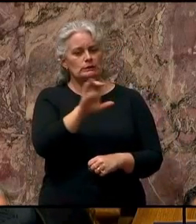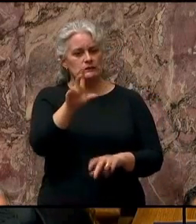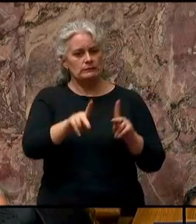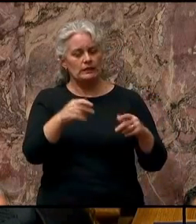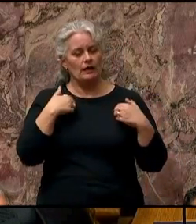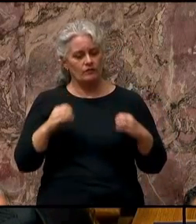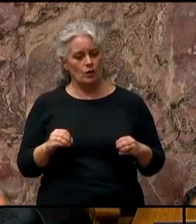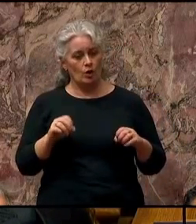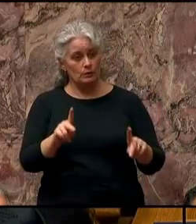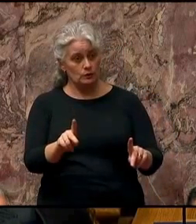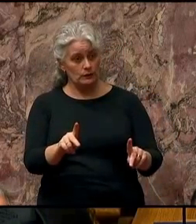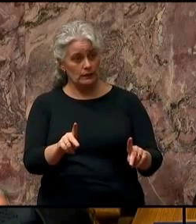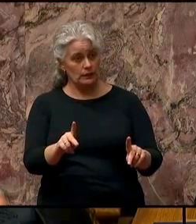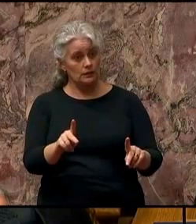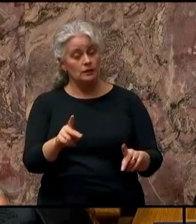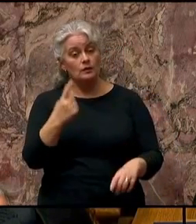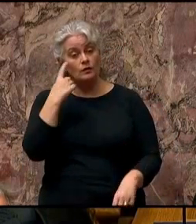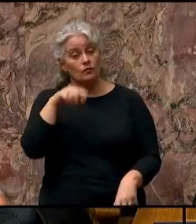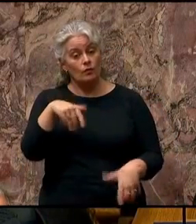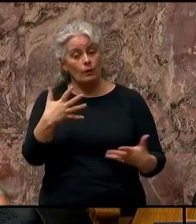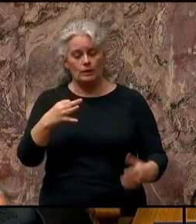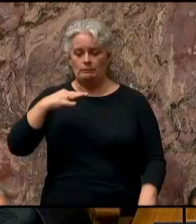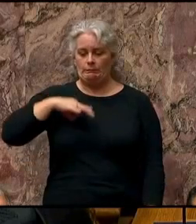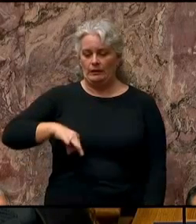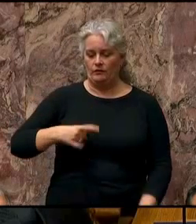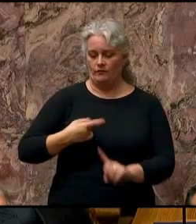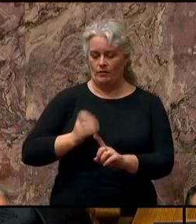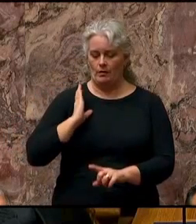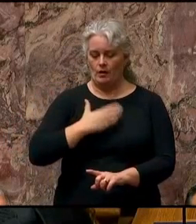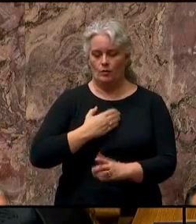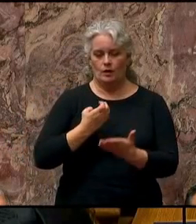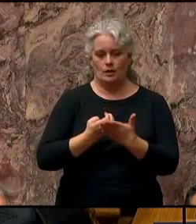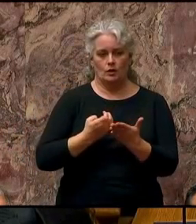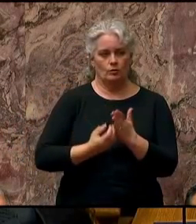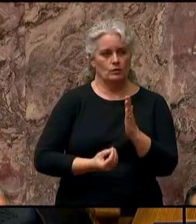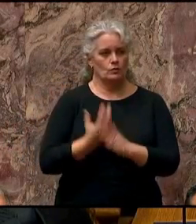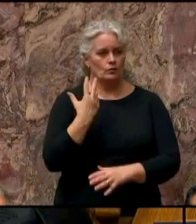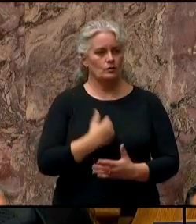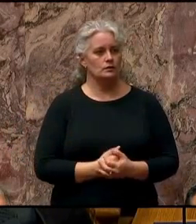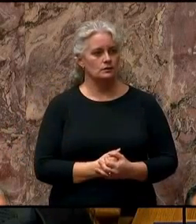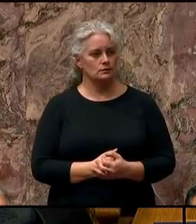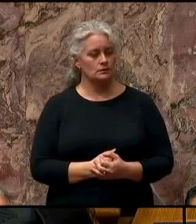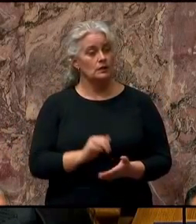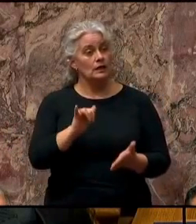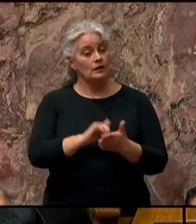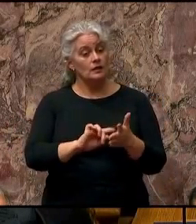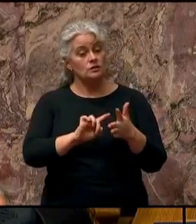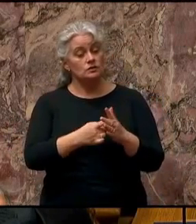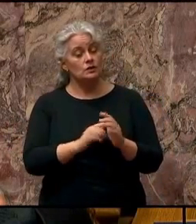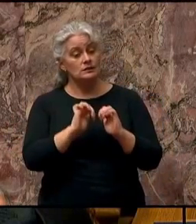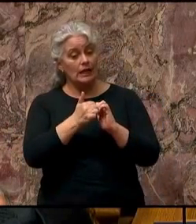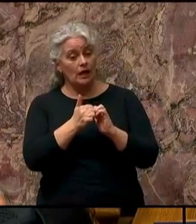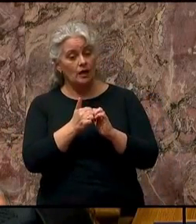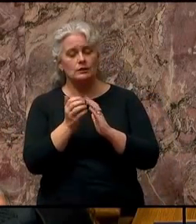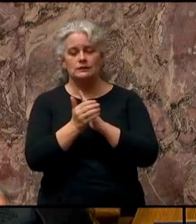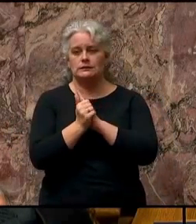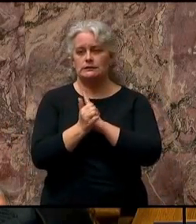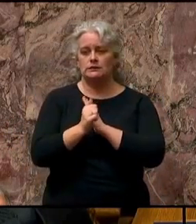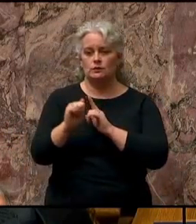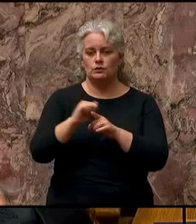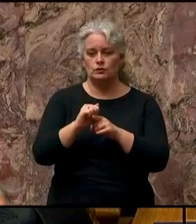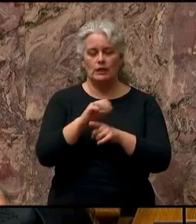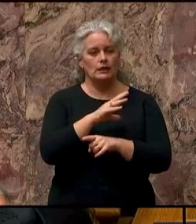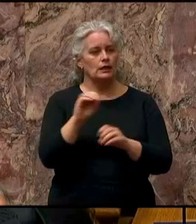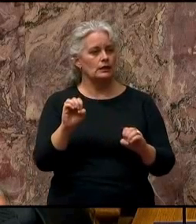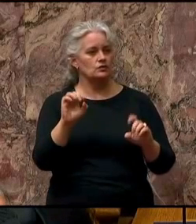have the opportunities to benefit from economic growth. That begins with skills training and education.